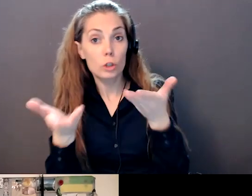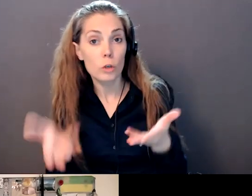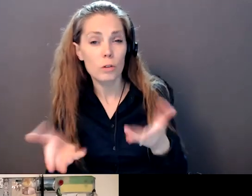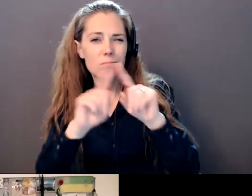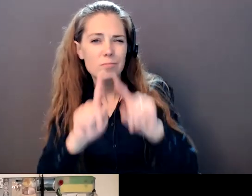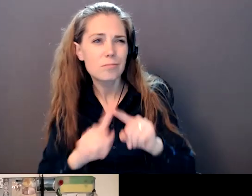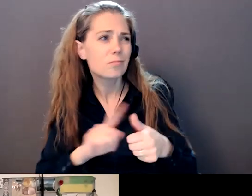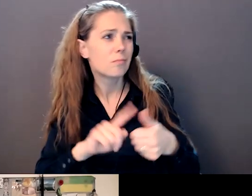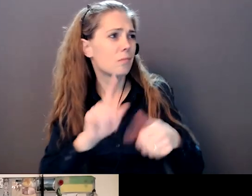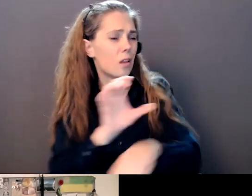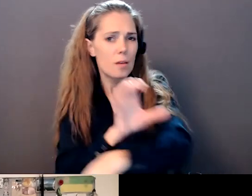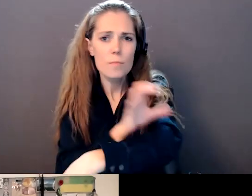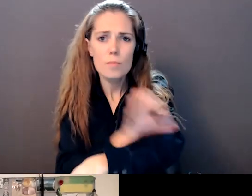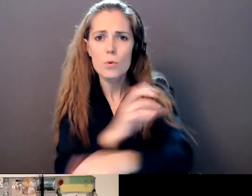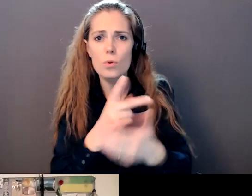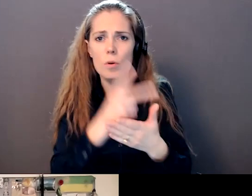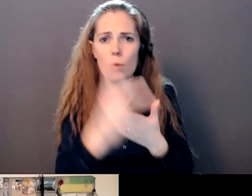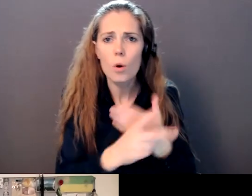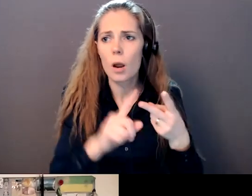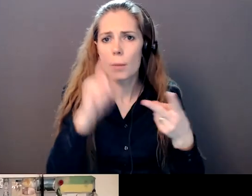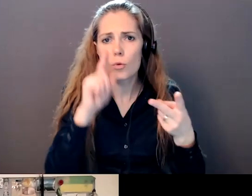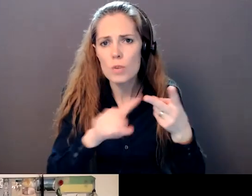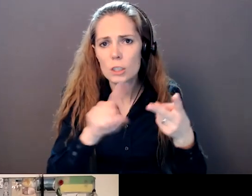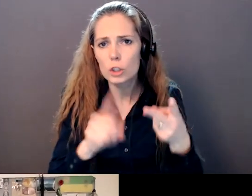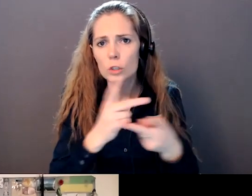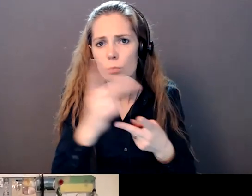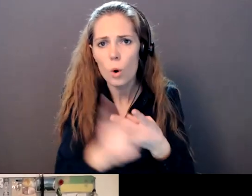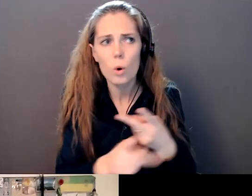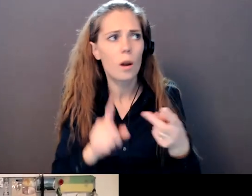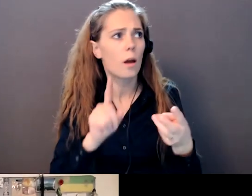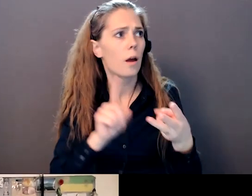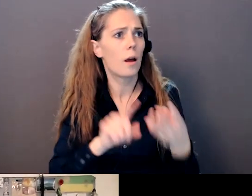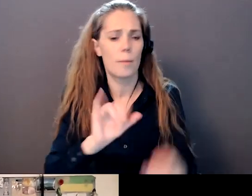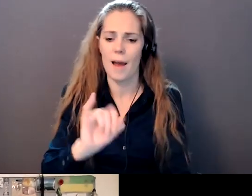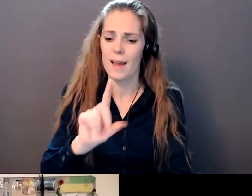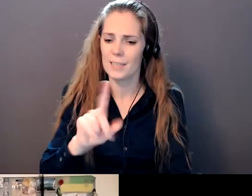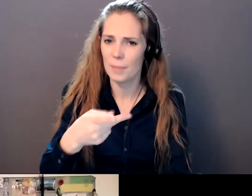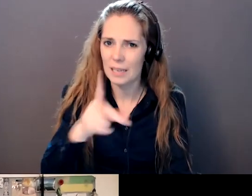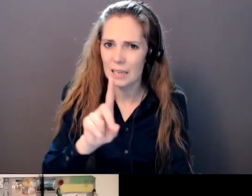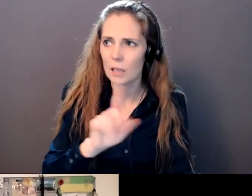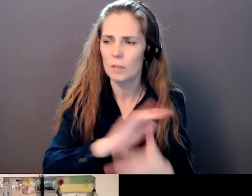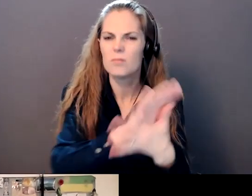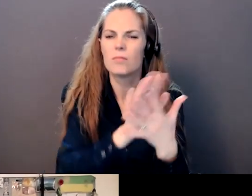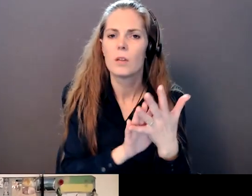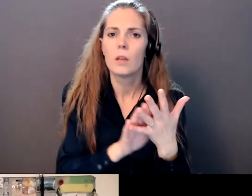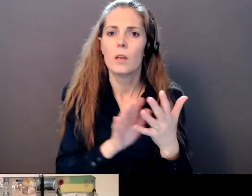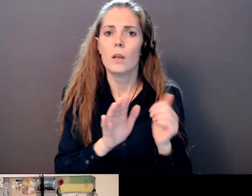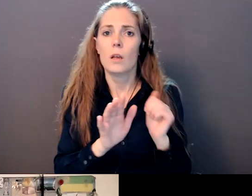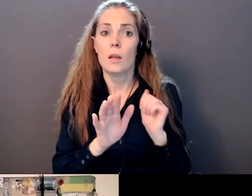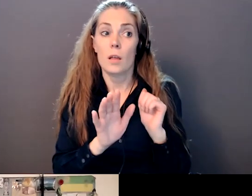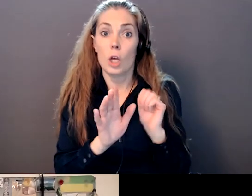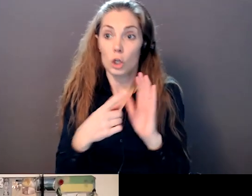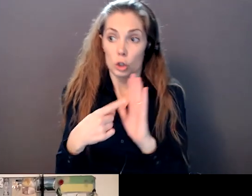or the CRPD, the Convention on the Rights of Persons with Disabilities, is that every intervention that we can do with an individual and family shows that somebody cares.